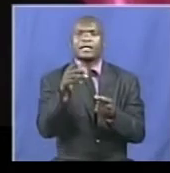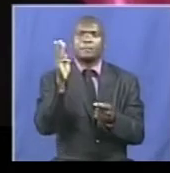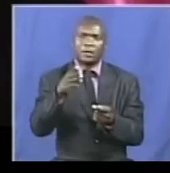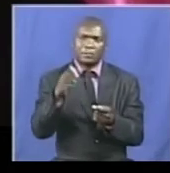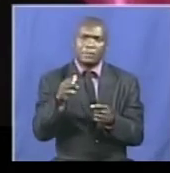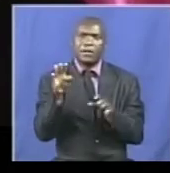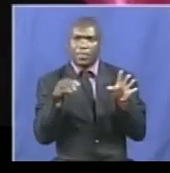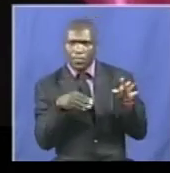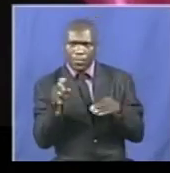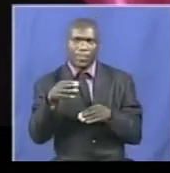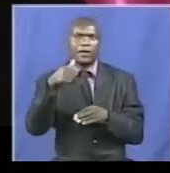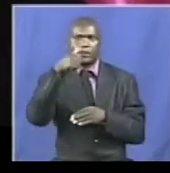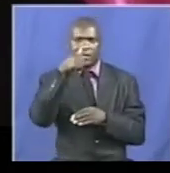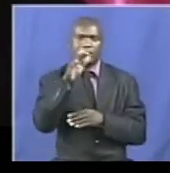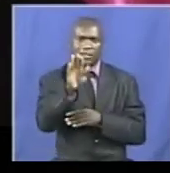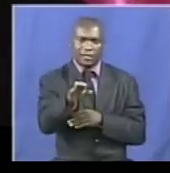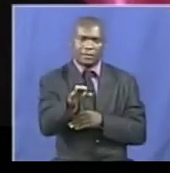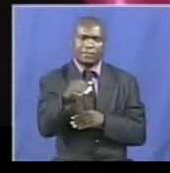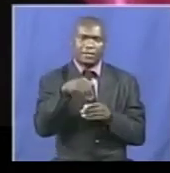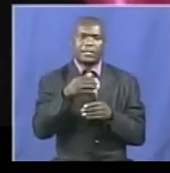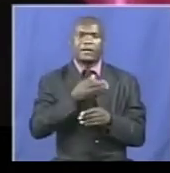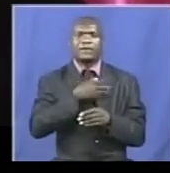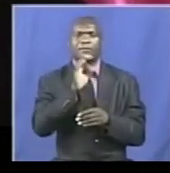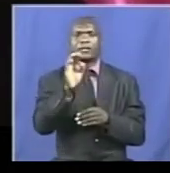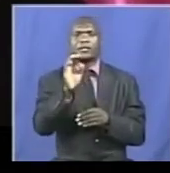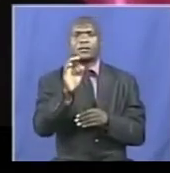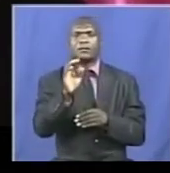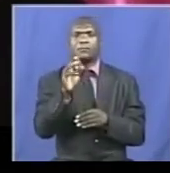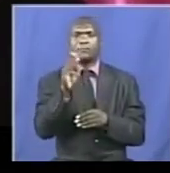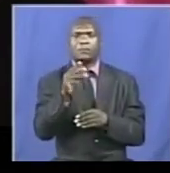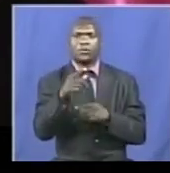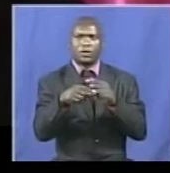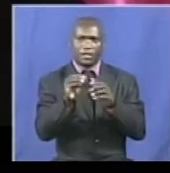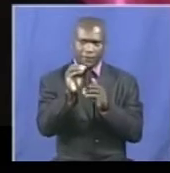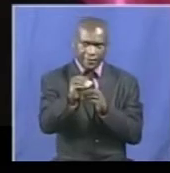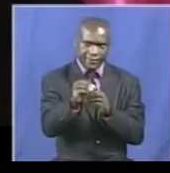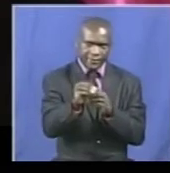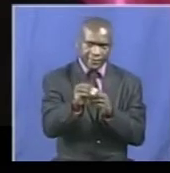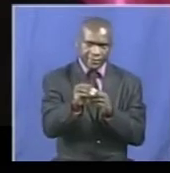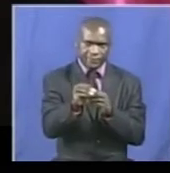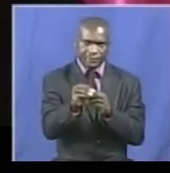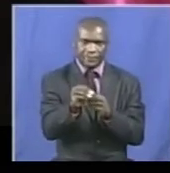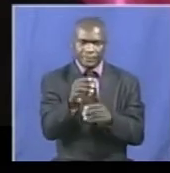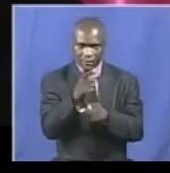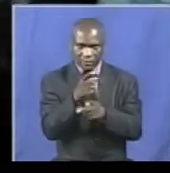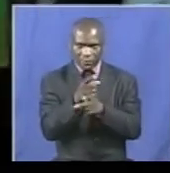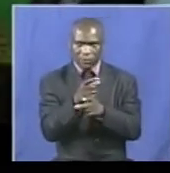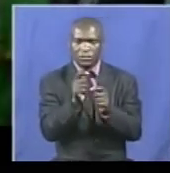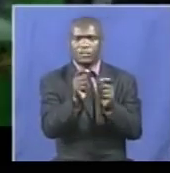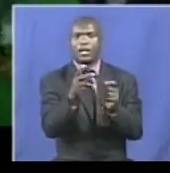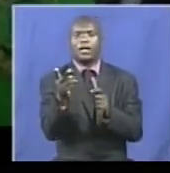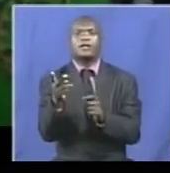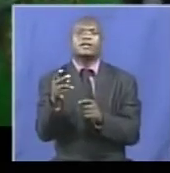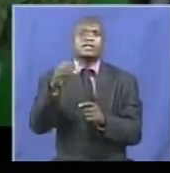and gross violations of good corporate governance in both private and public enterprises. The